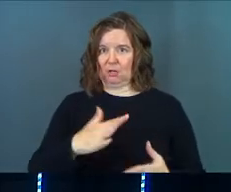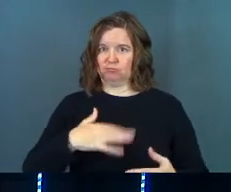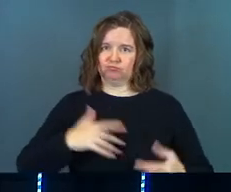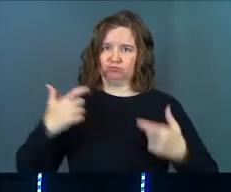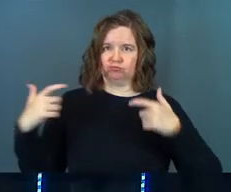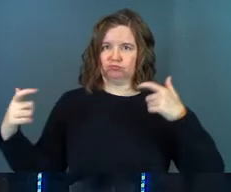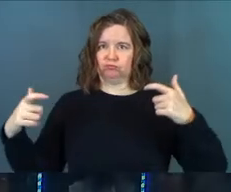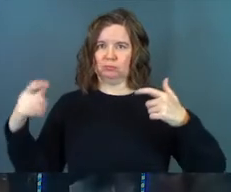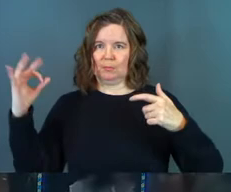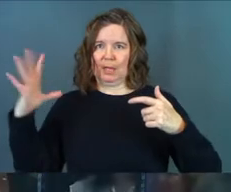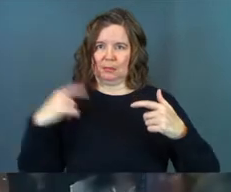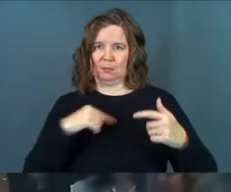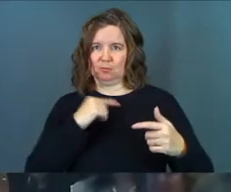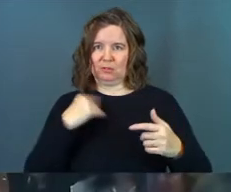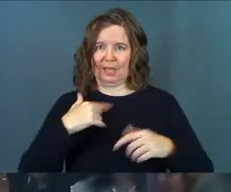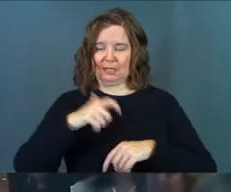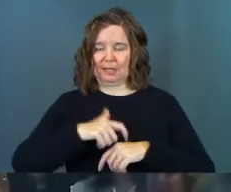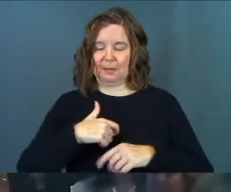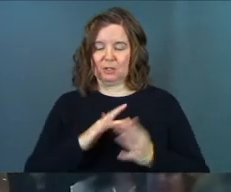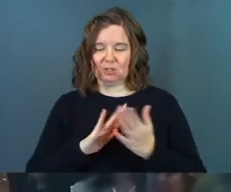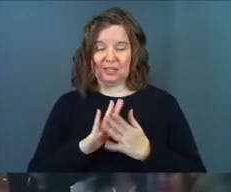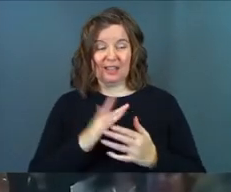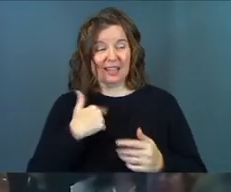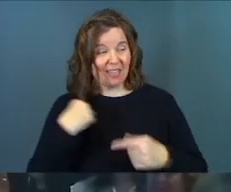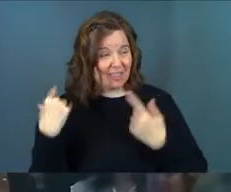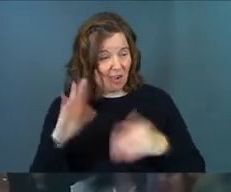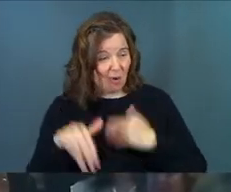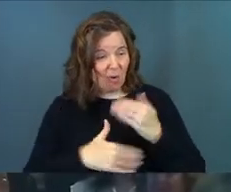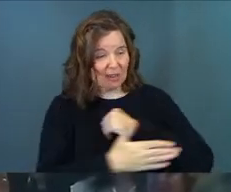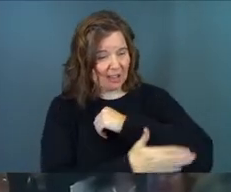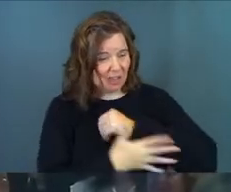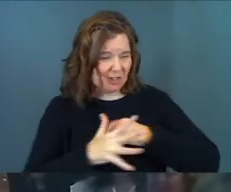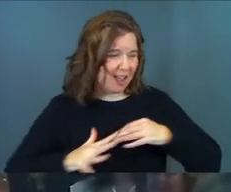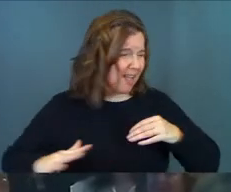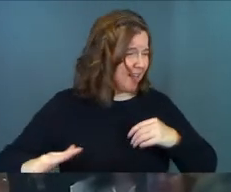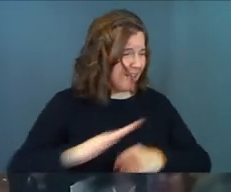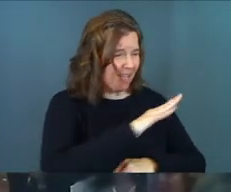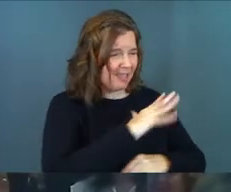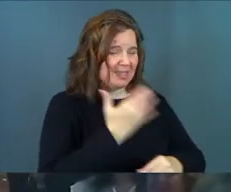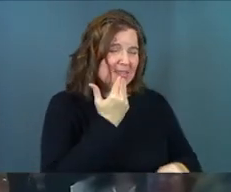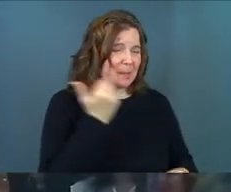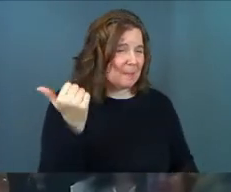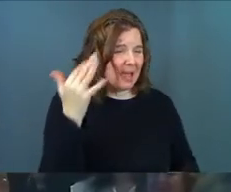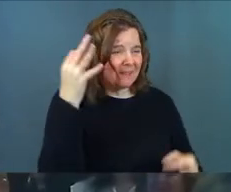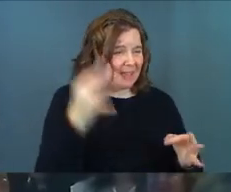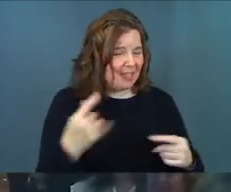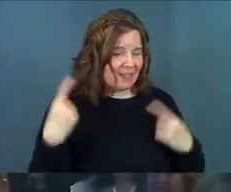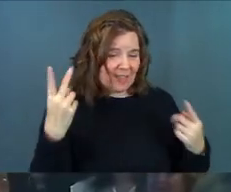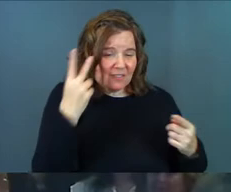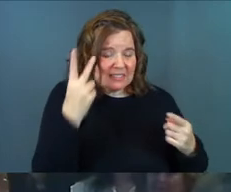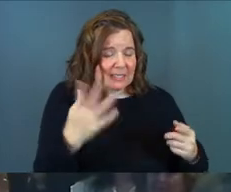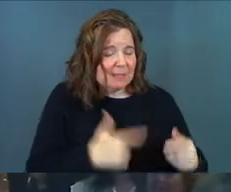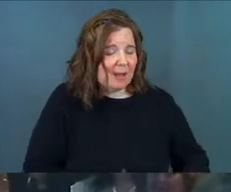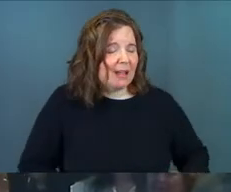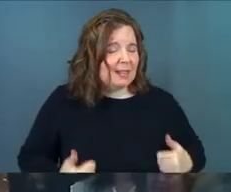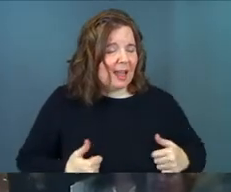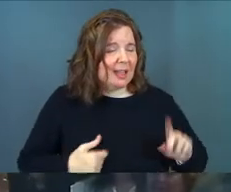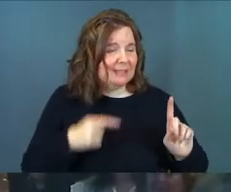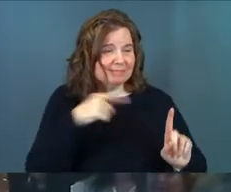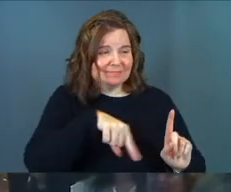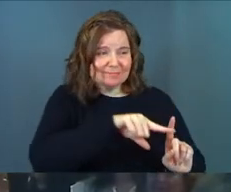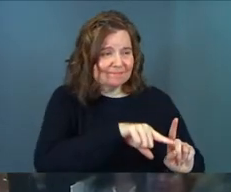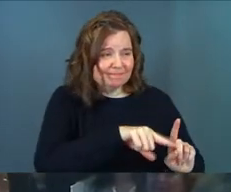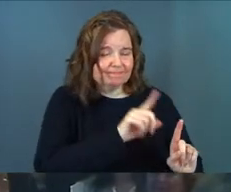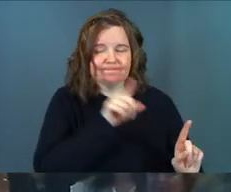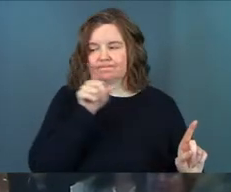the pastors and priests of that time. And Jesus says, in the entire country, the best faith I've ever seen is from this